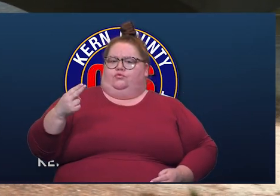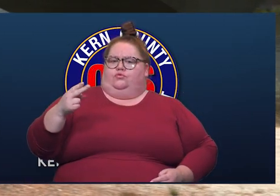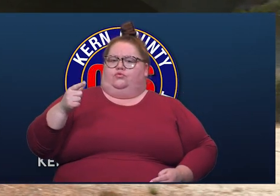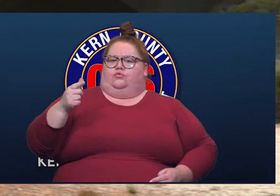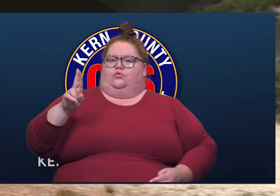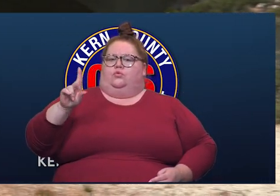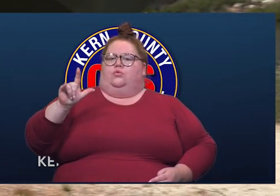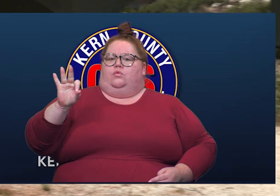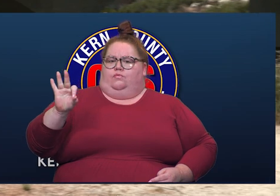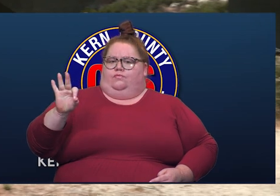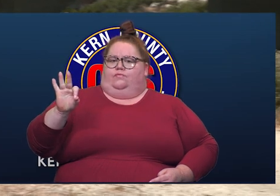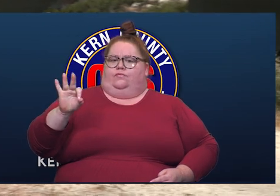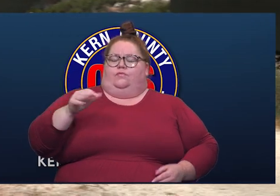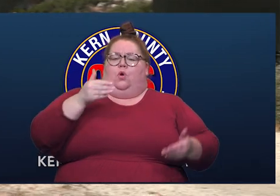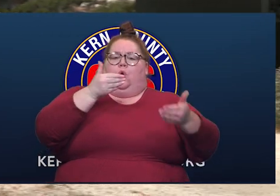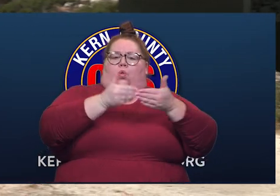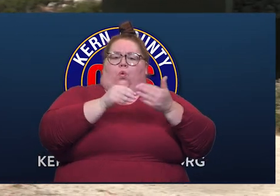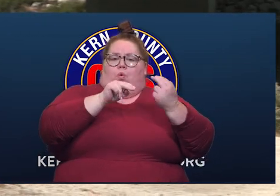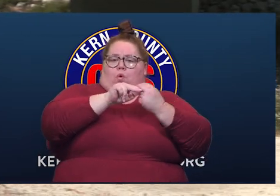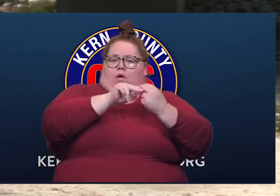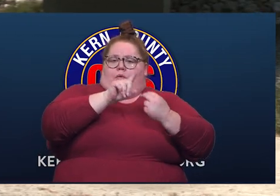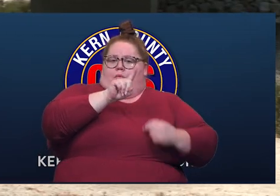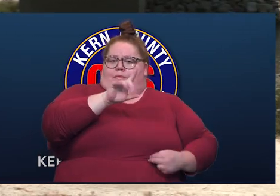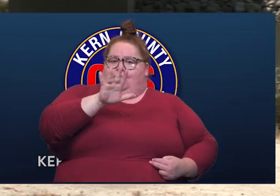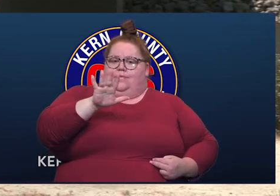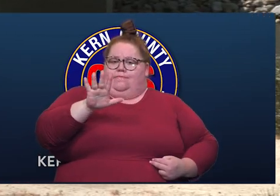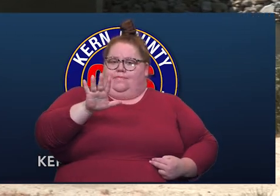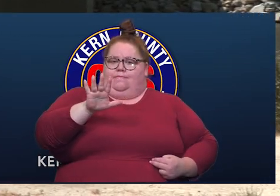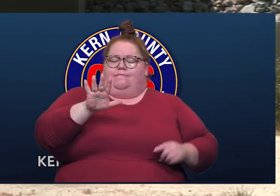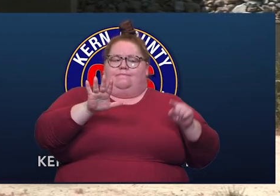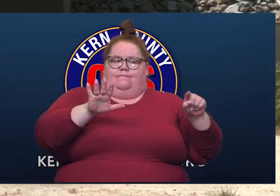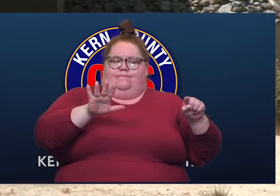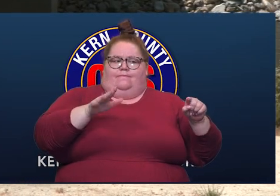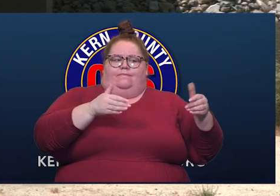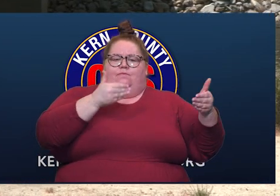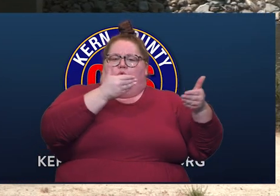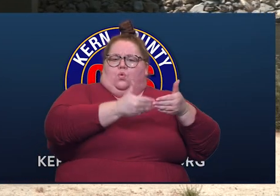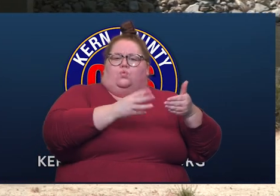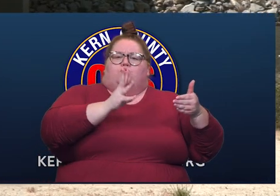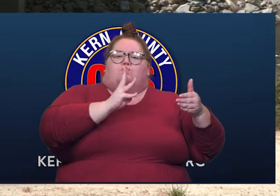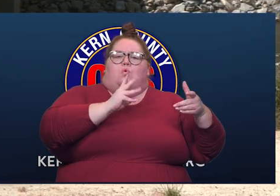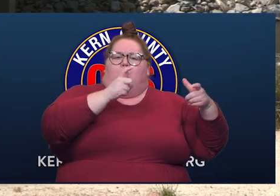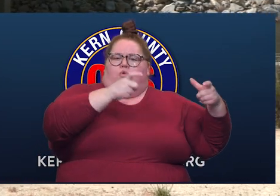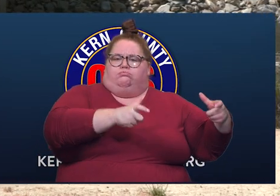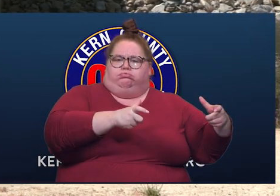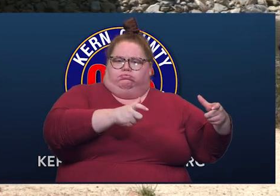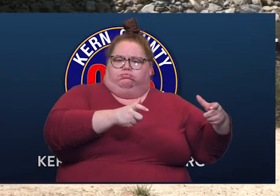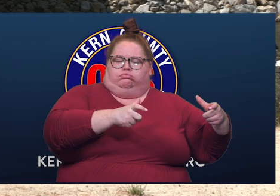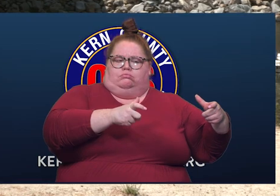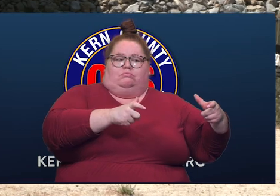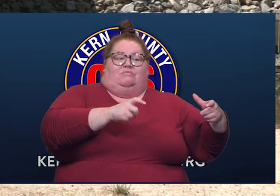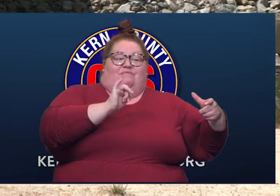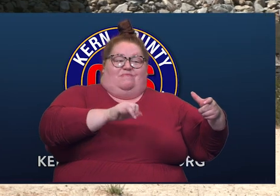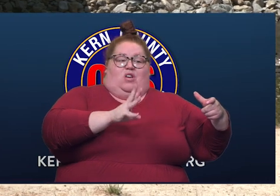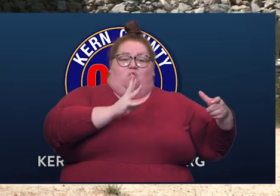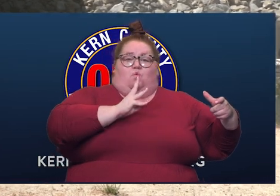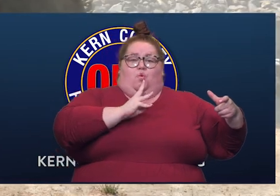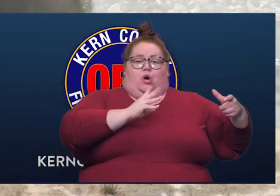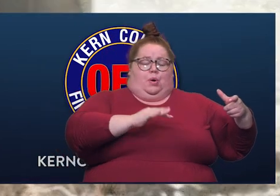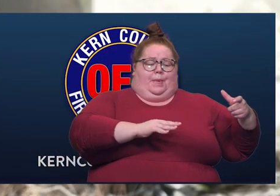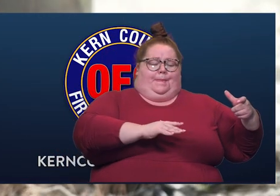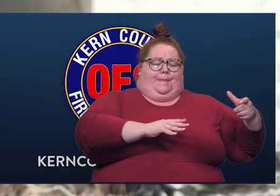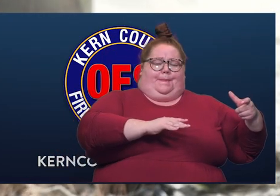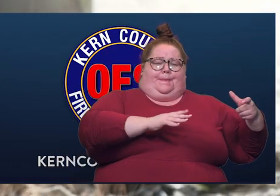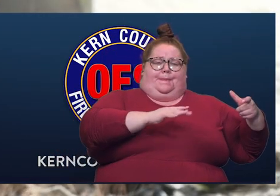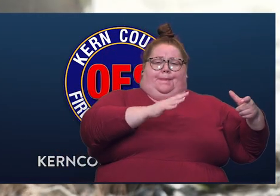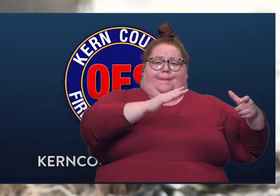Now the French Goltz Bridge is on 155. It is in the reservoir portion. And as the lake fills, it'll